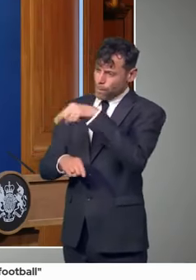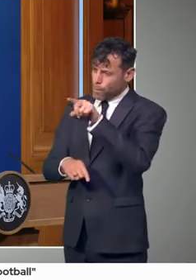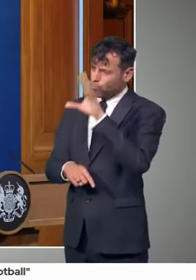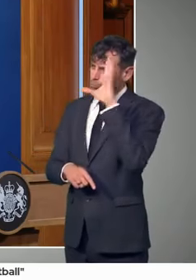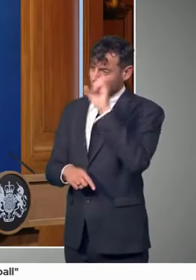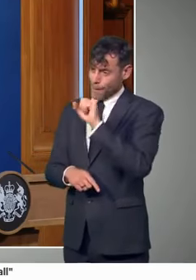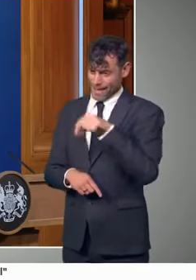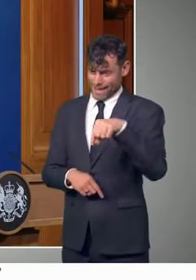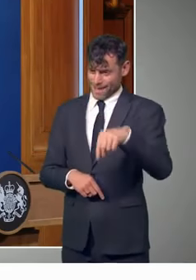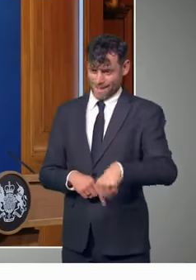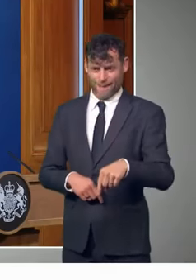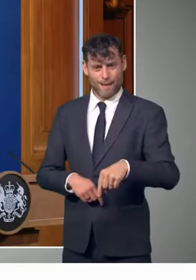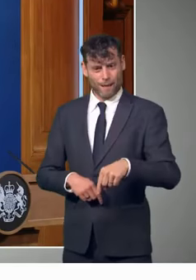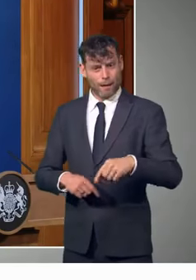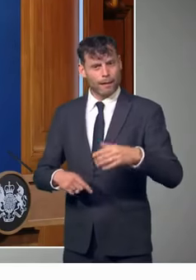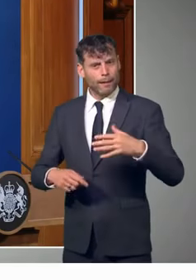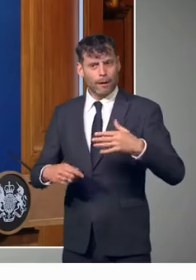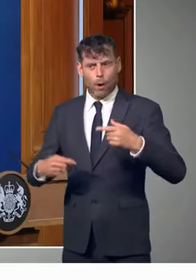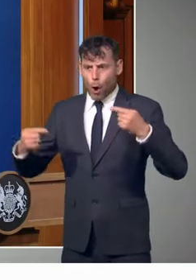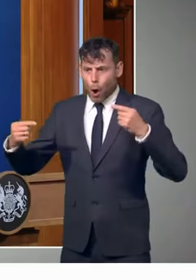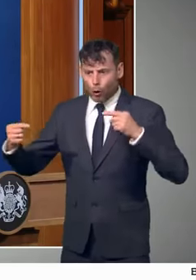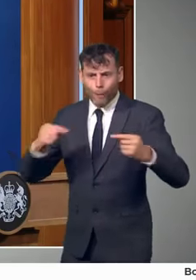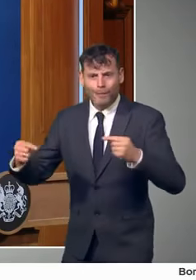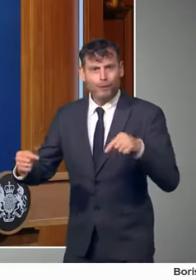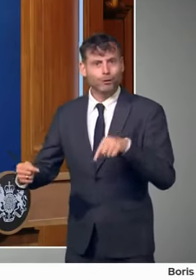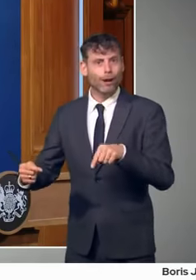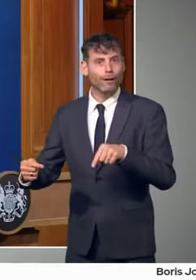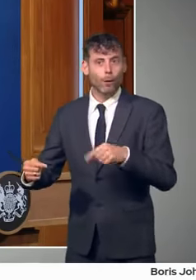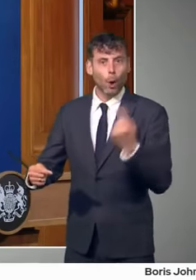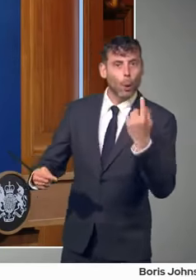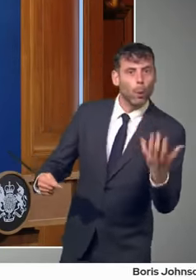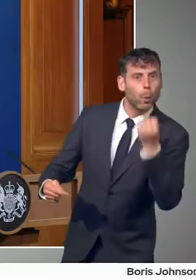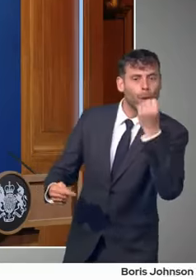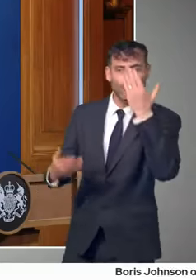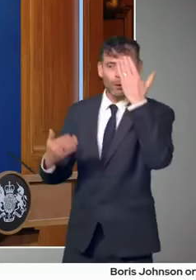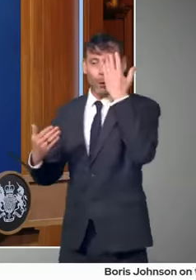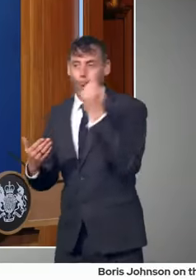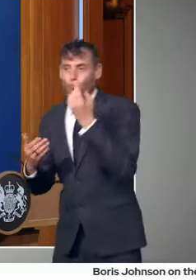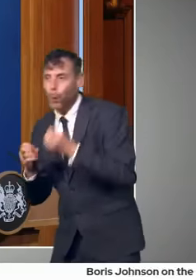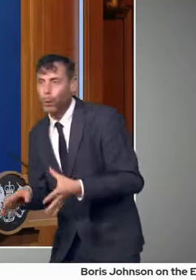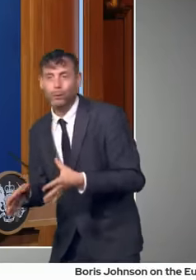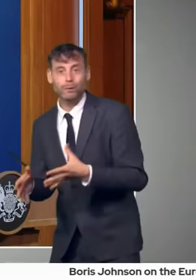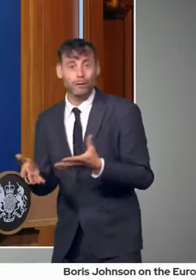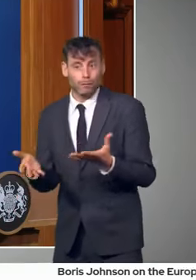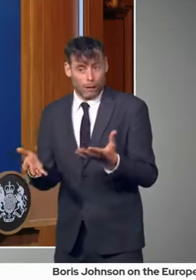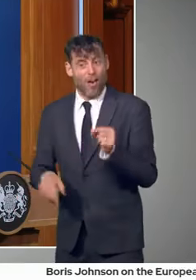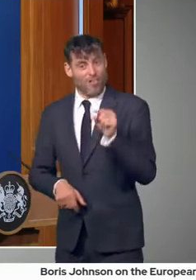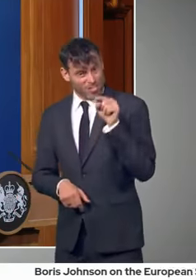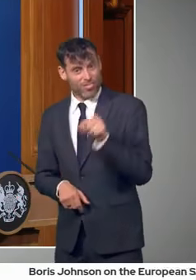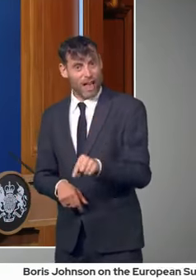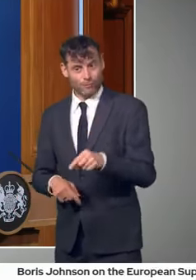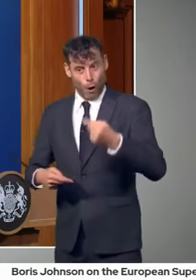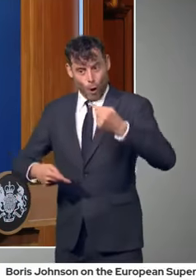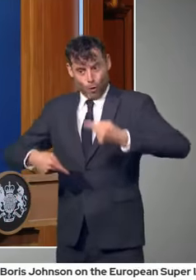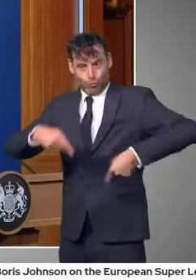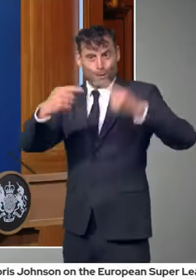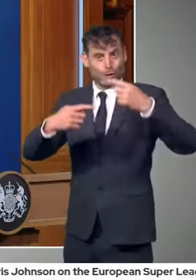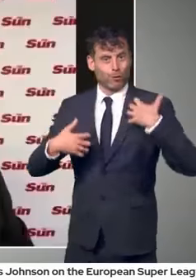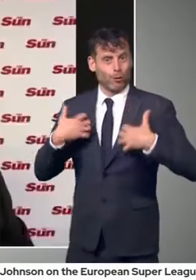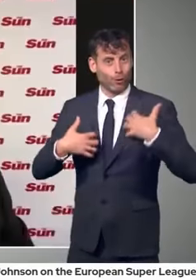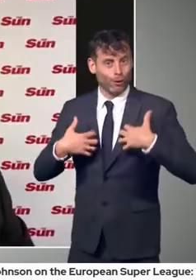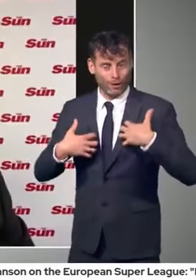gives so much excitement and enjoy to the sport. So that's what I would say to them. Let's go to Harry Cole of the Sun.